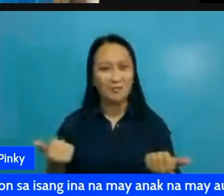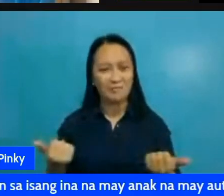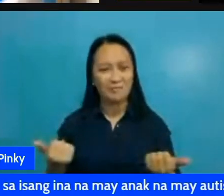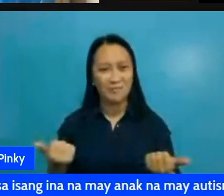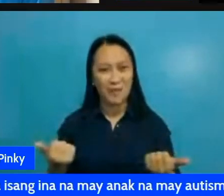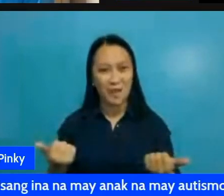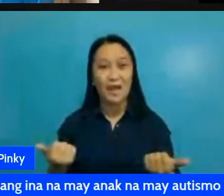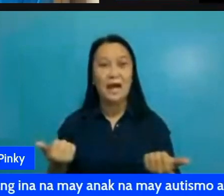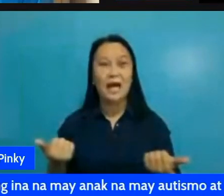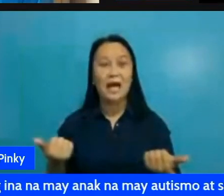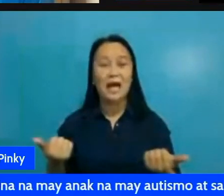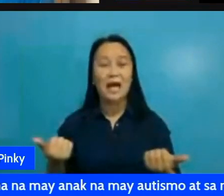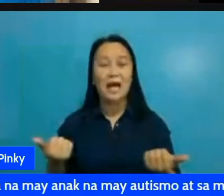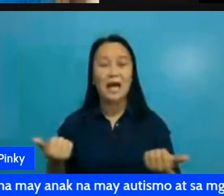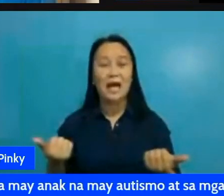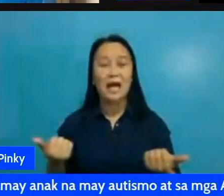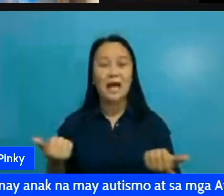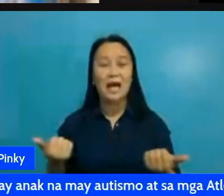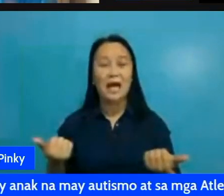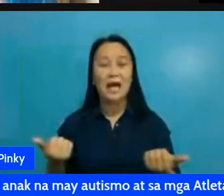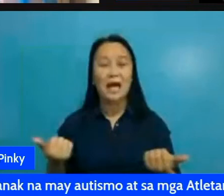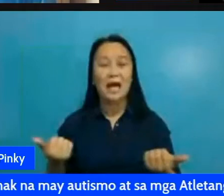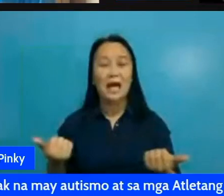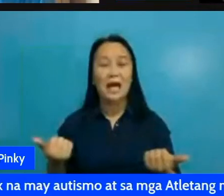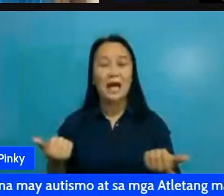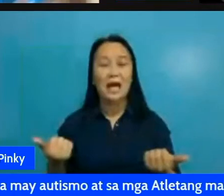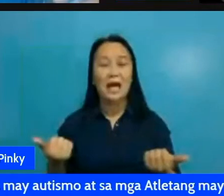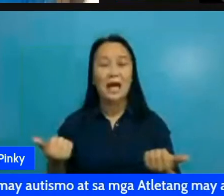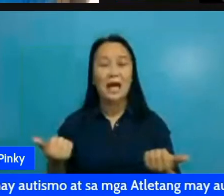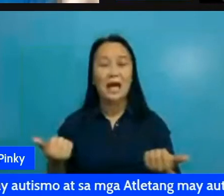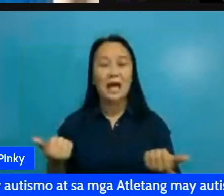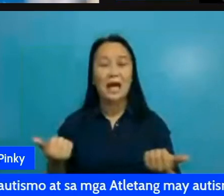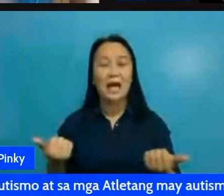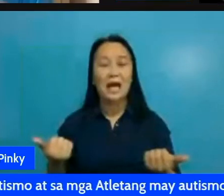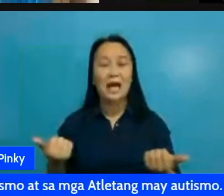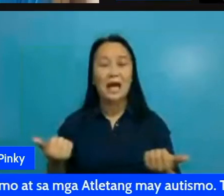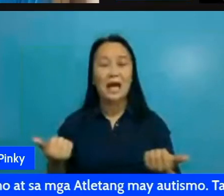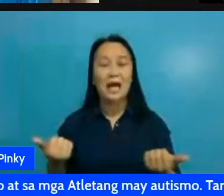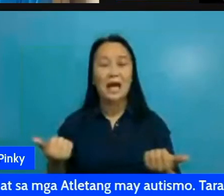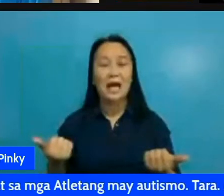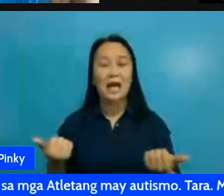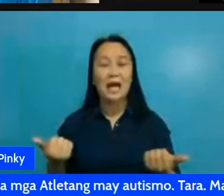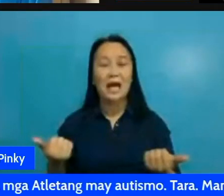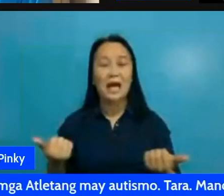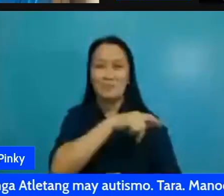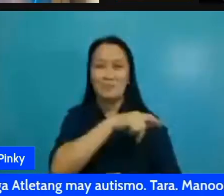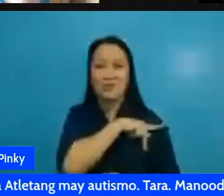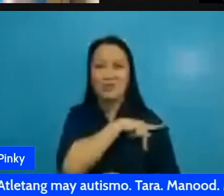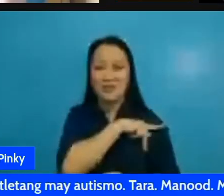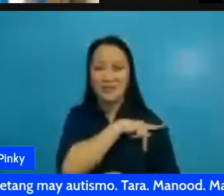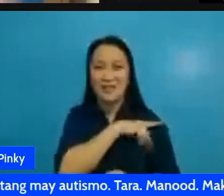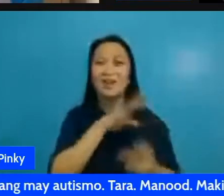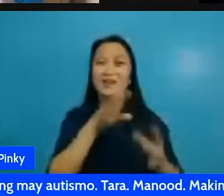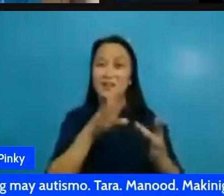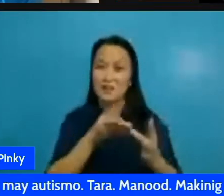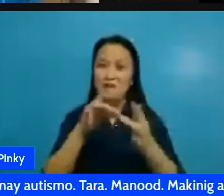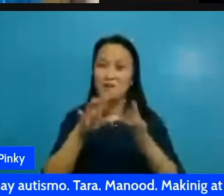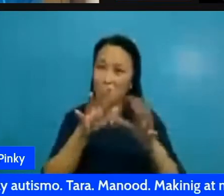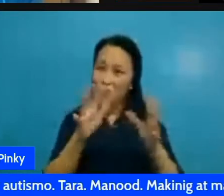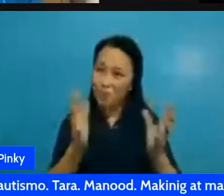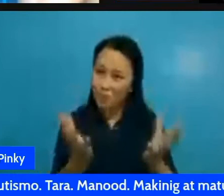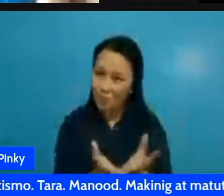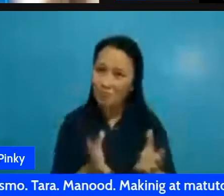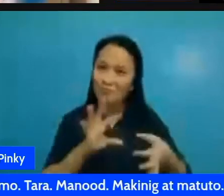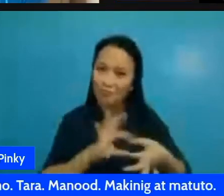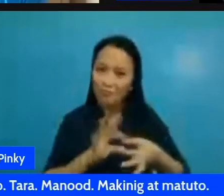in lifting his legs and all that and i really appreciate our special world of the olympics aside from him and derek